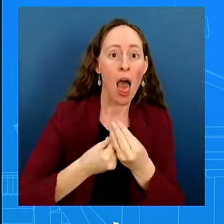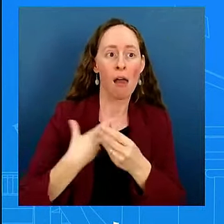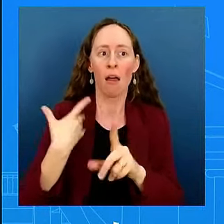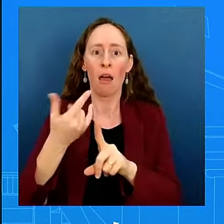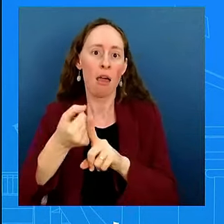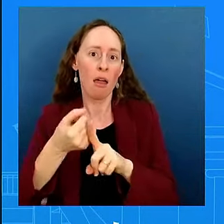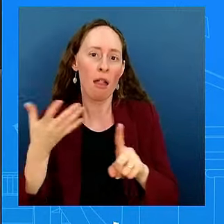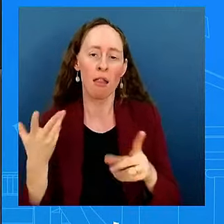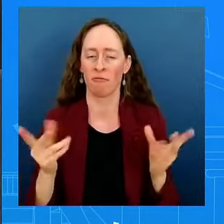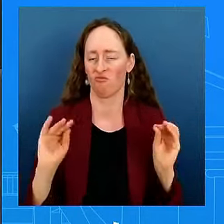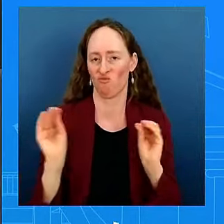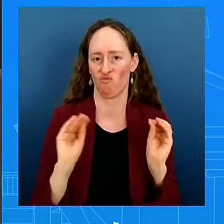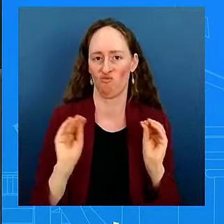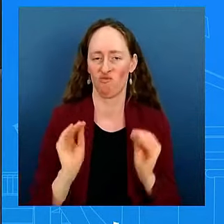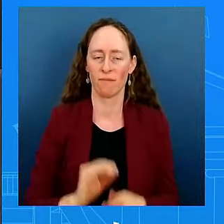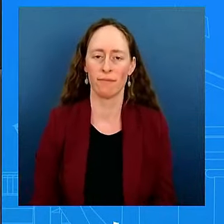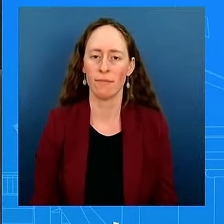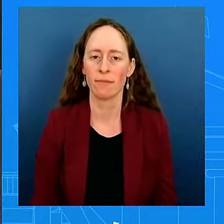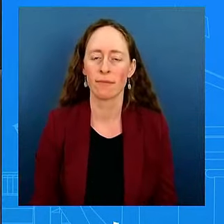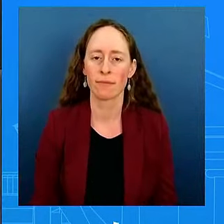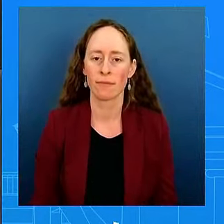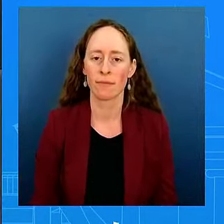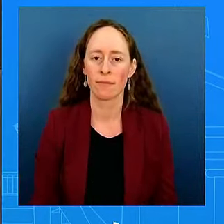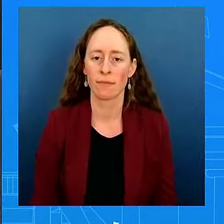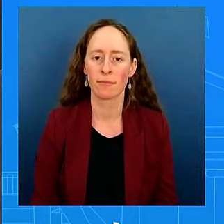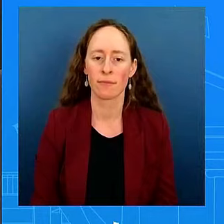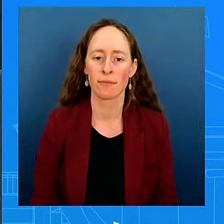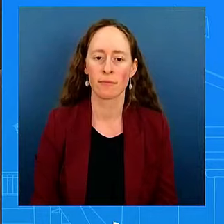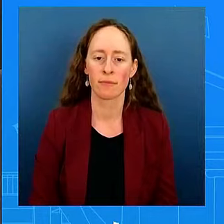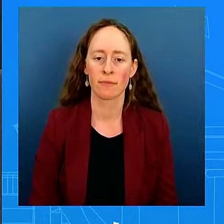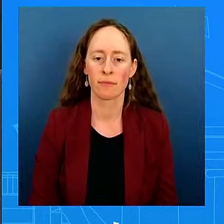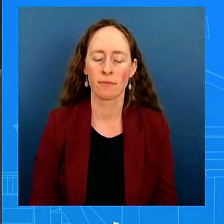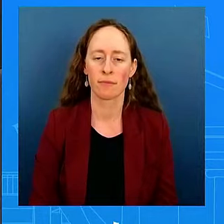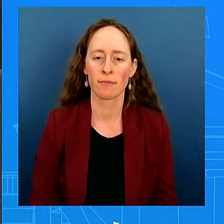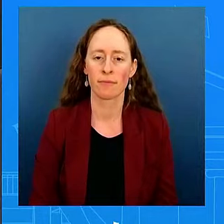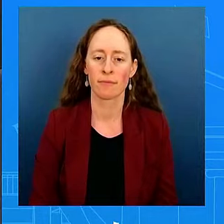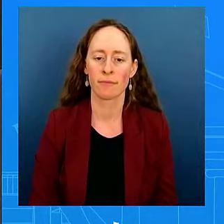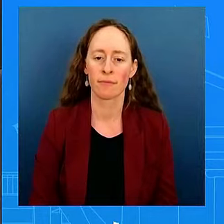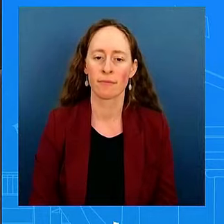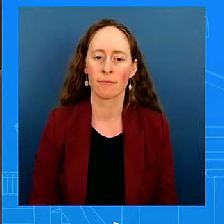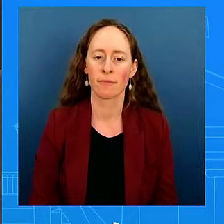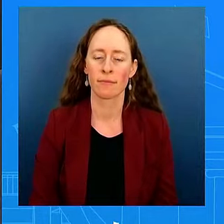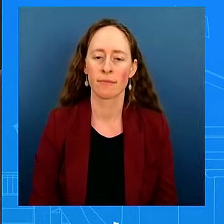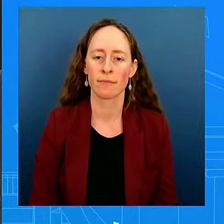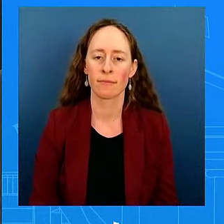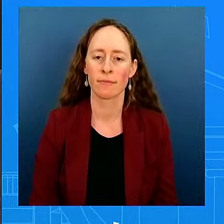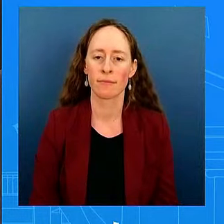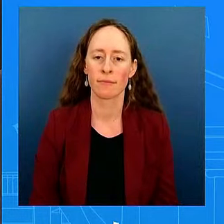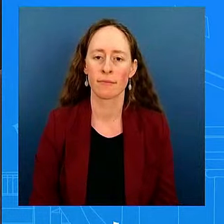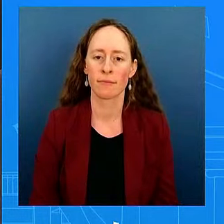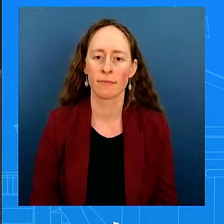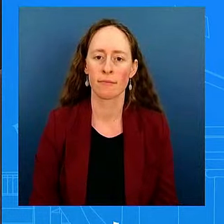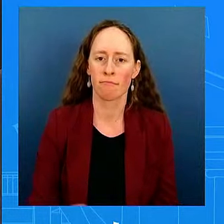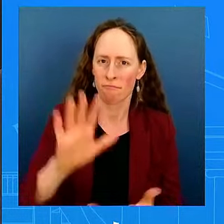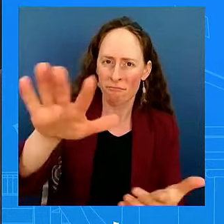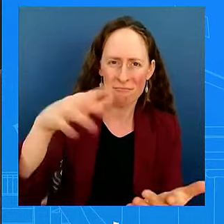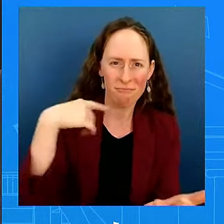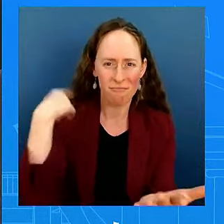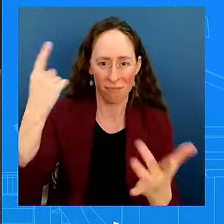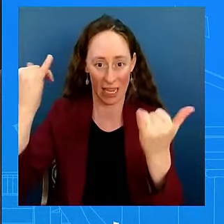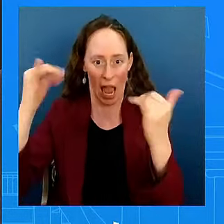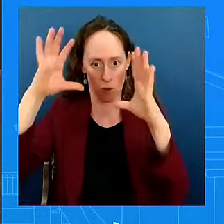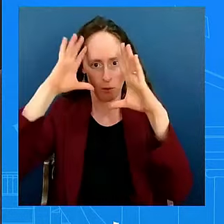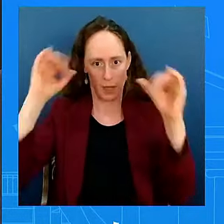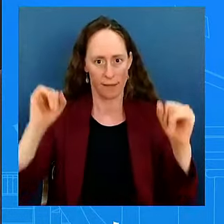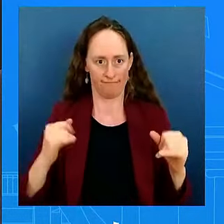the president concerned that there could be another moment, another day when he learns that an additional American hostage